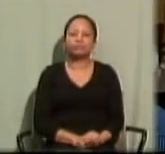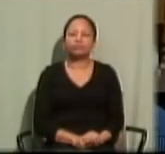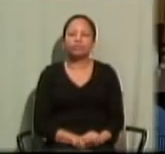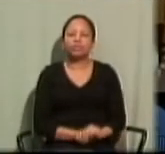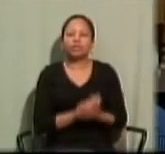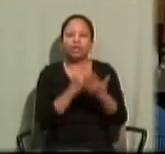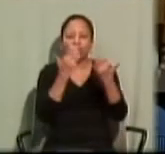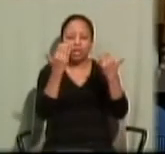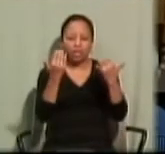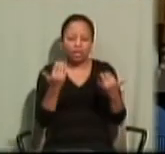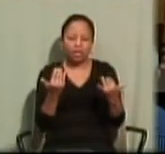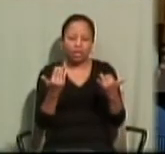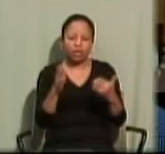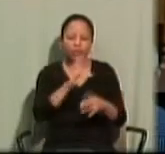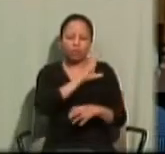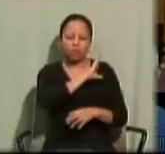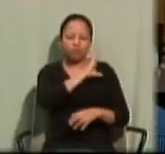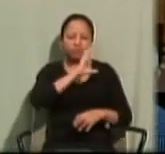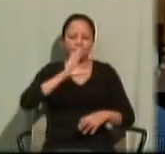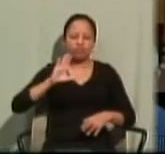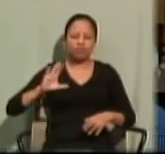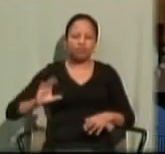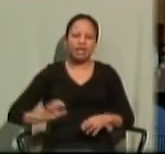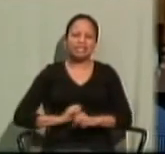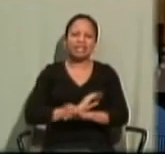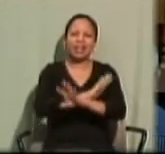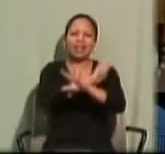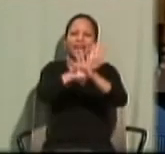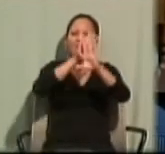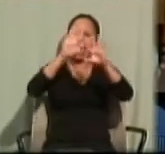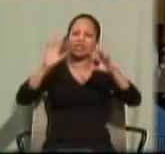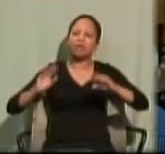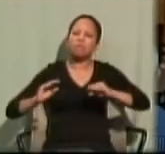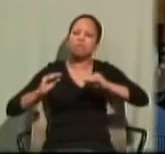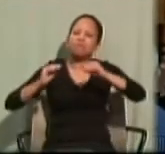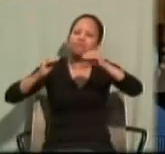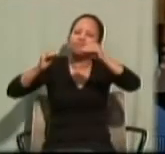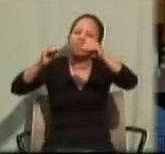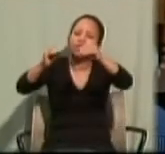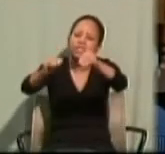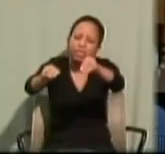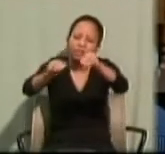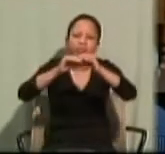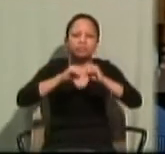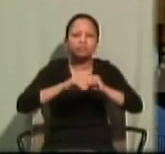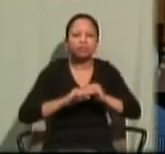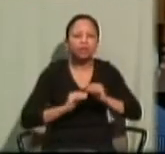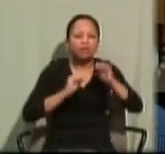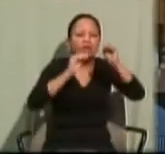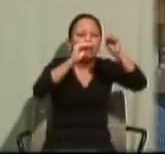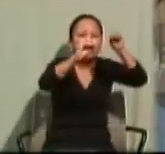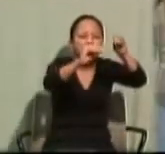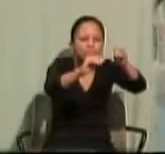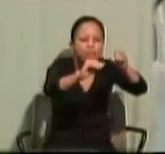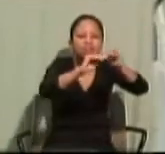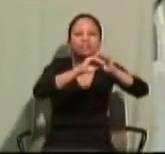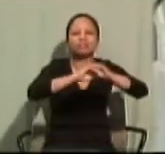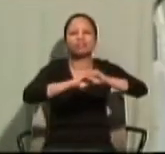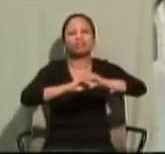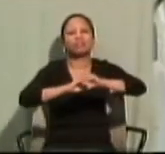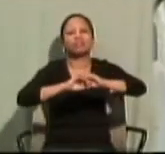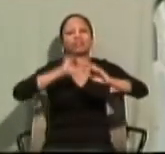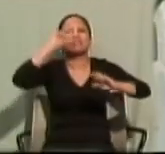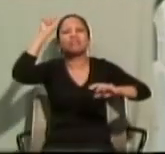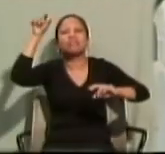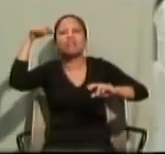may change them and put into the hearts of everyone involved in all these